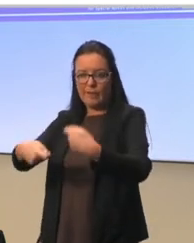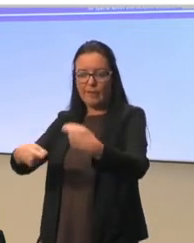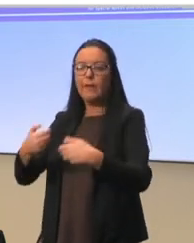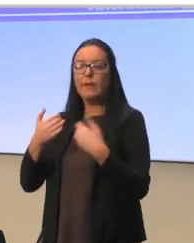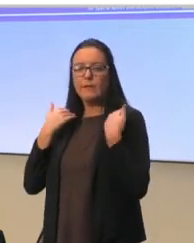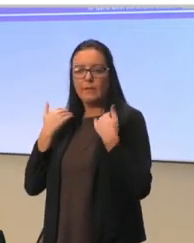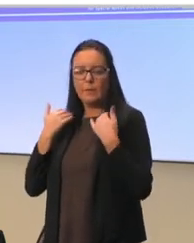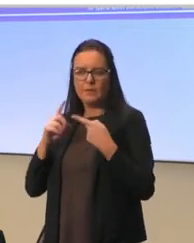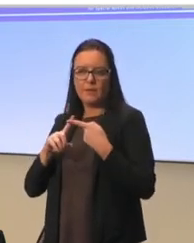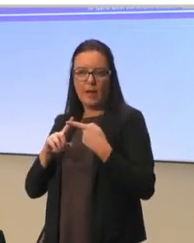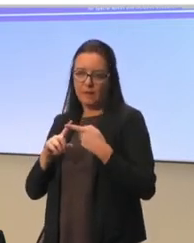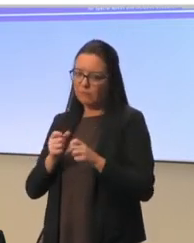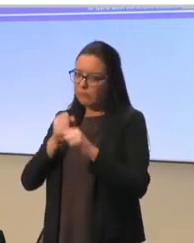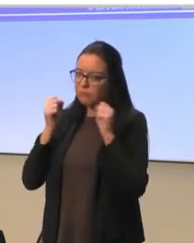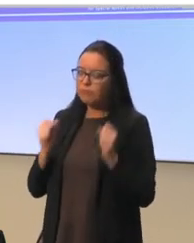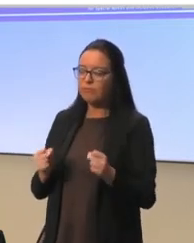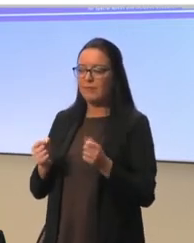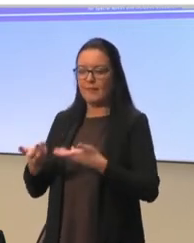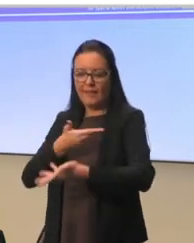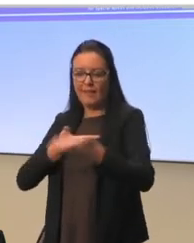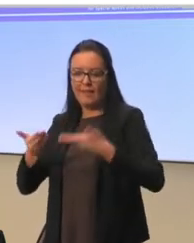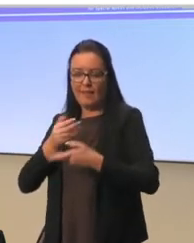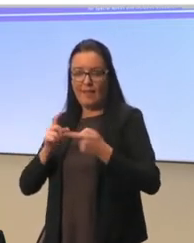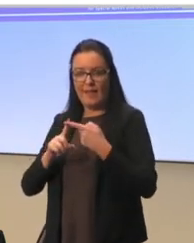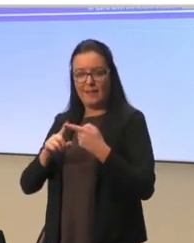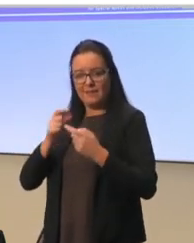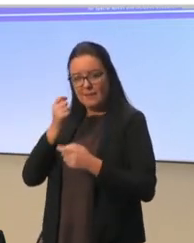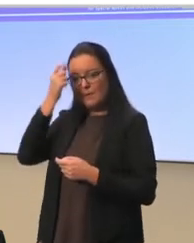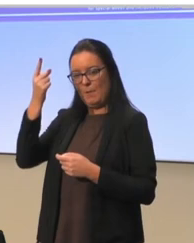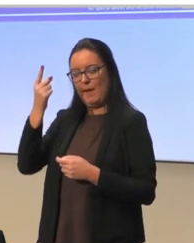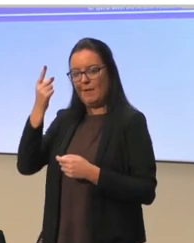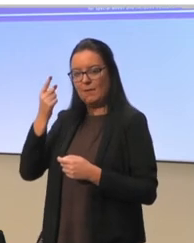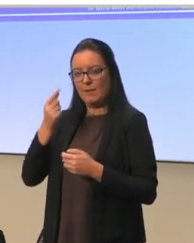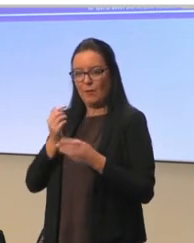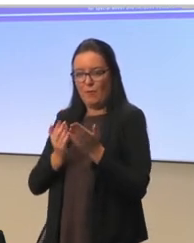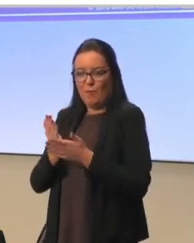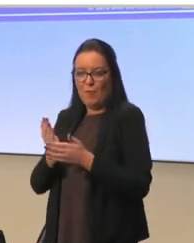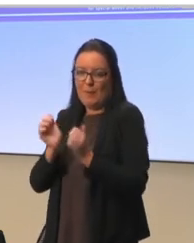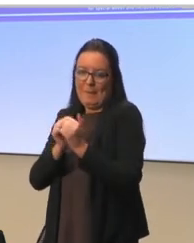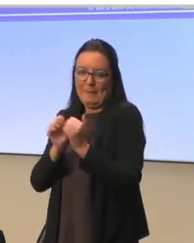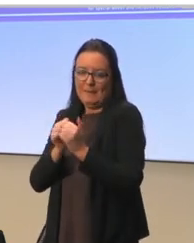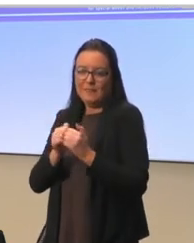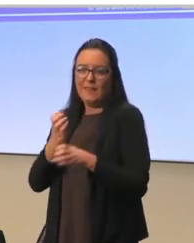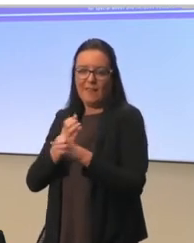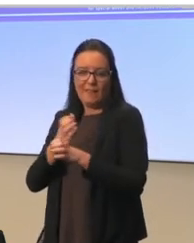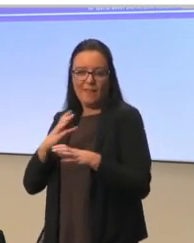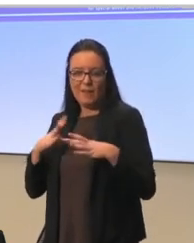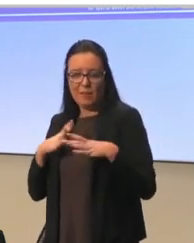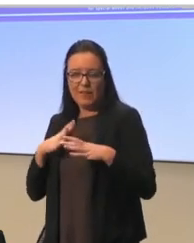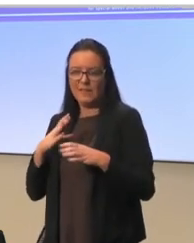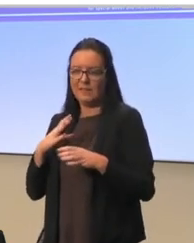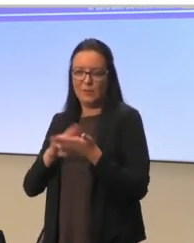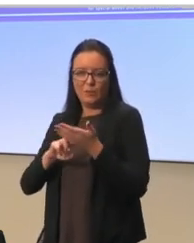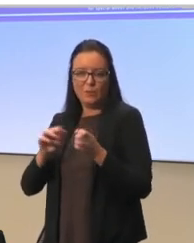so quite intensely. And they, it's also quite fruitful, especially during the coffee breaks as usual. But this is an opportunity